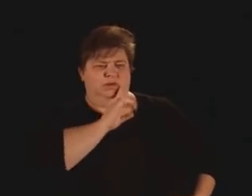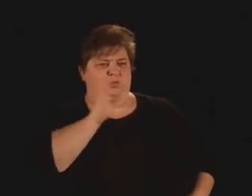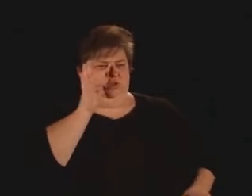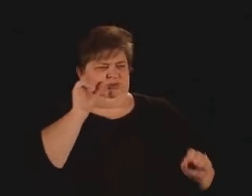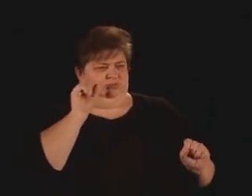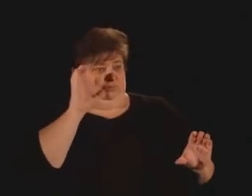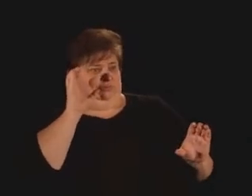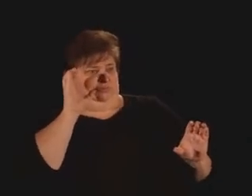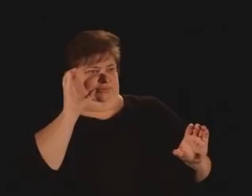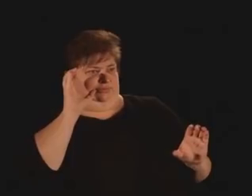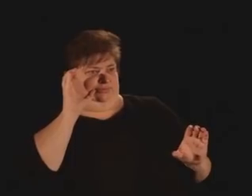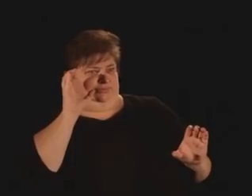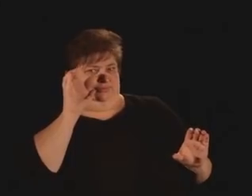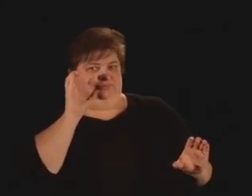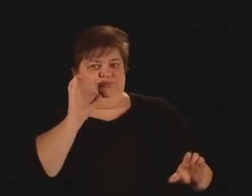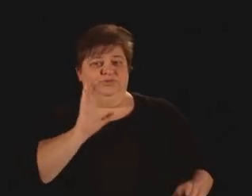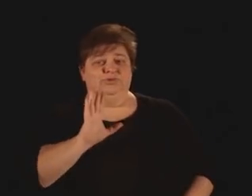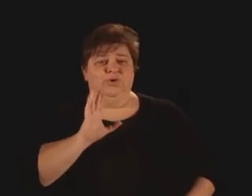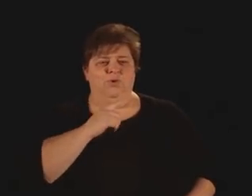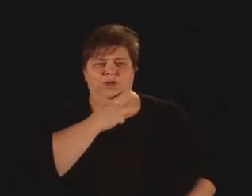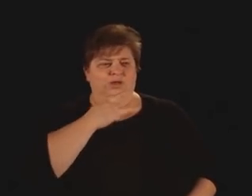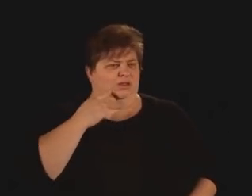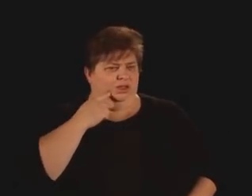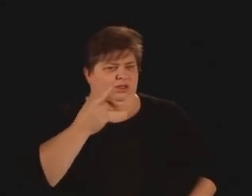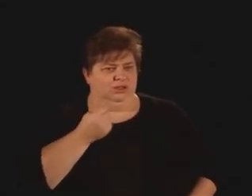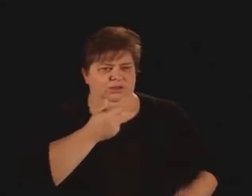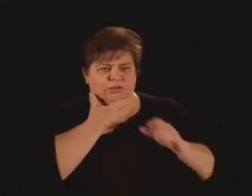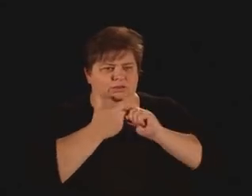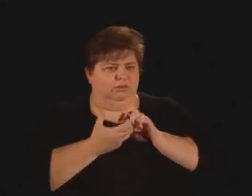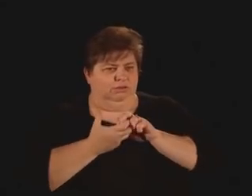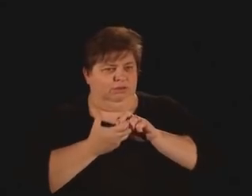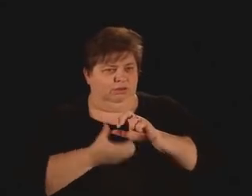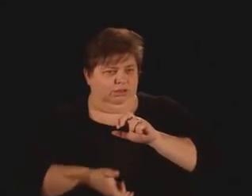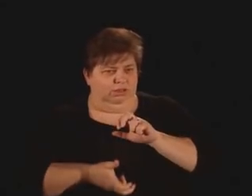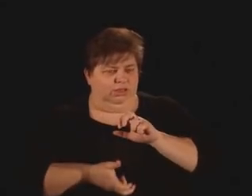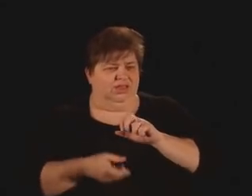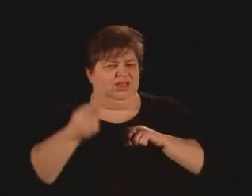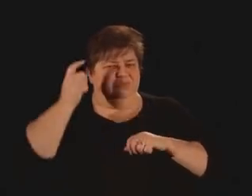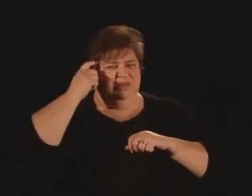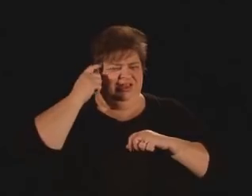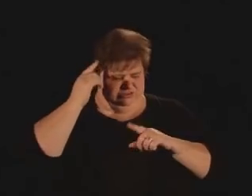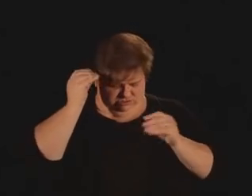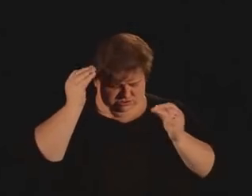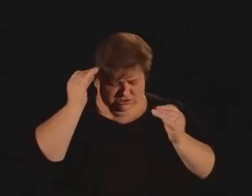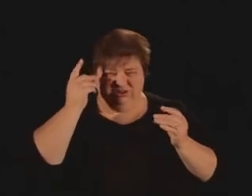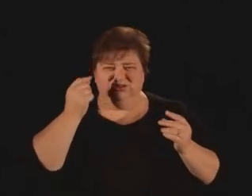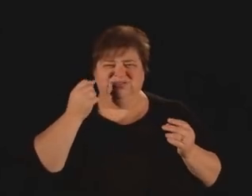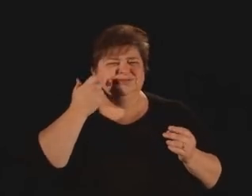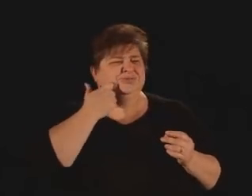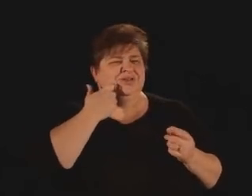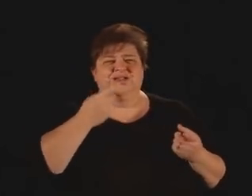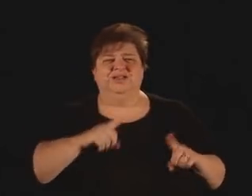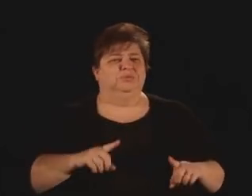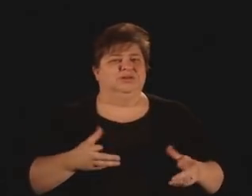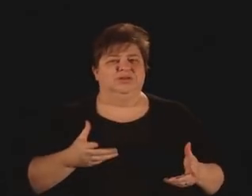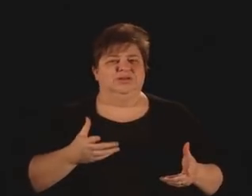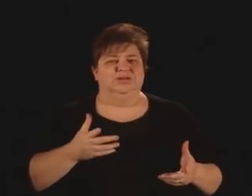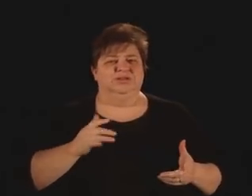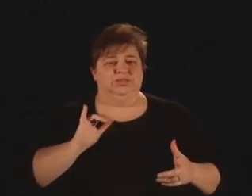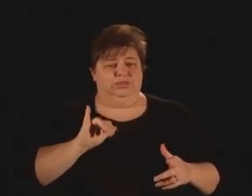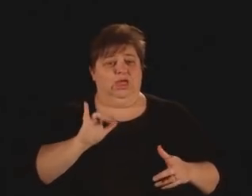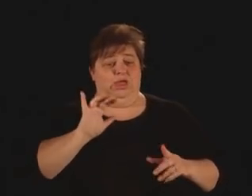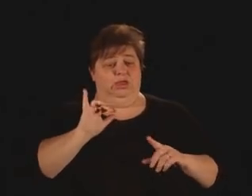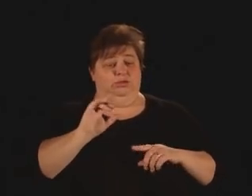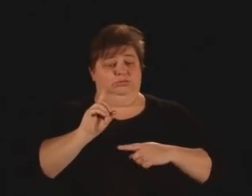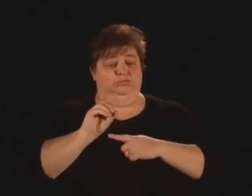Now, physiologically, your eyes might have flown open wide, and your jaw might have dropped. Neurologically, you just experienced a burst of dopamine.